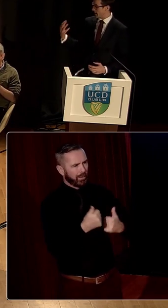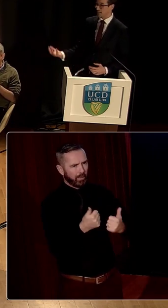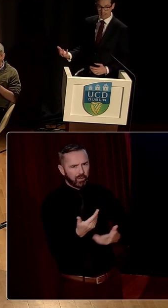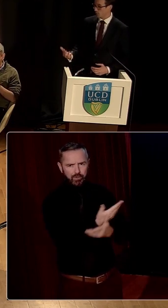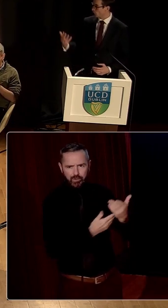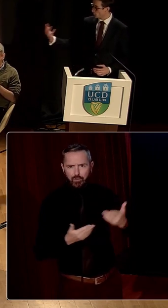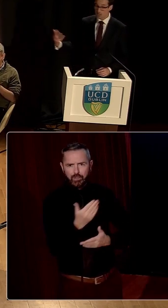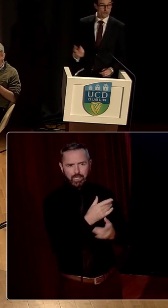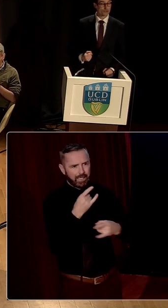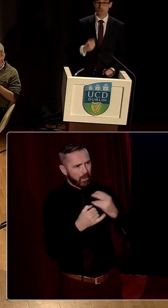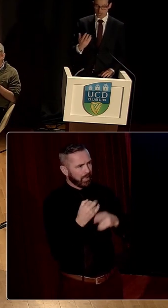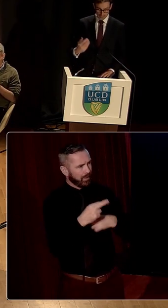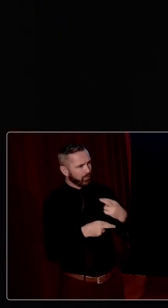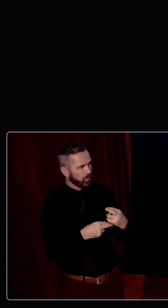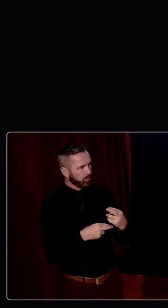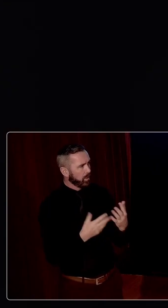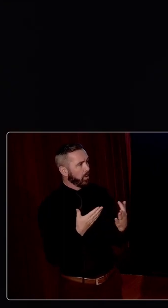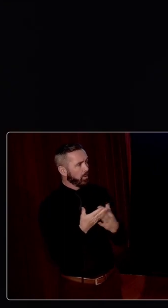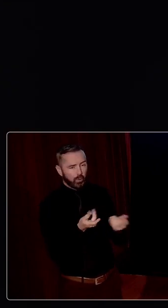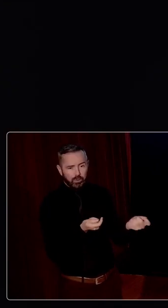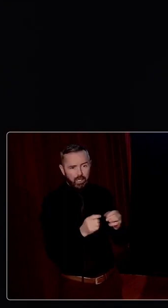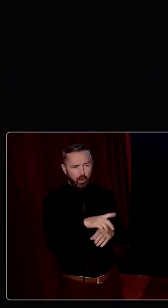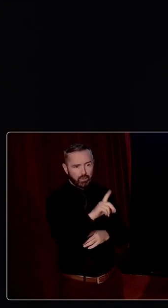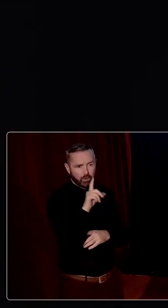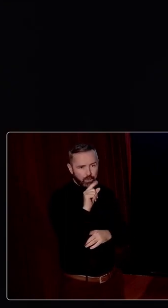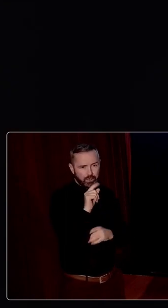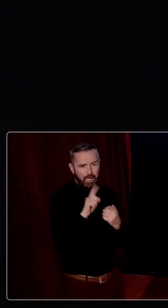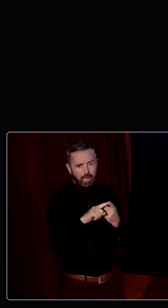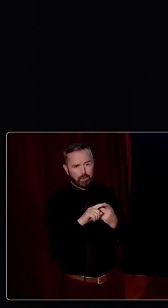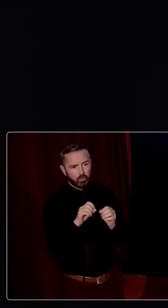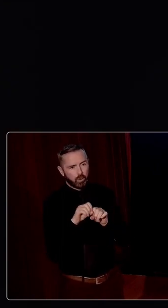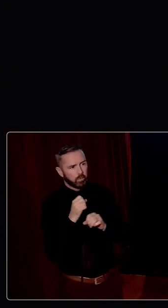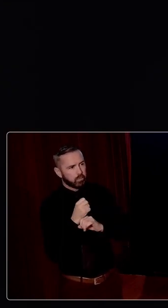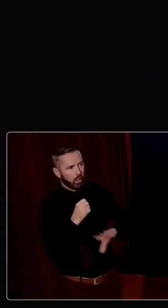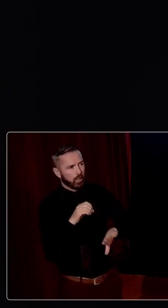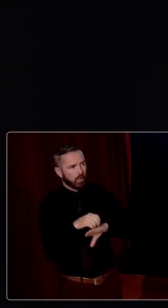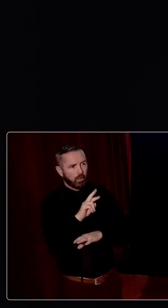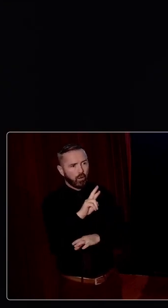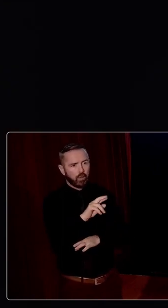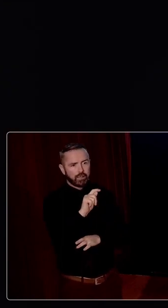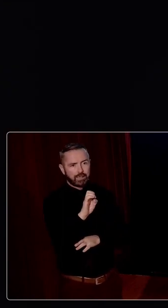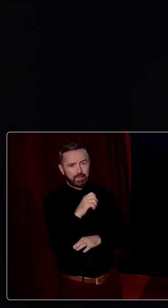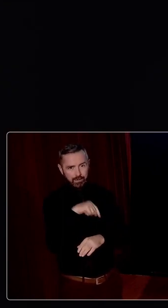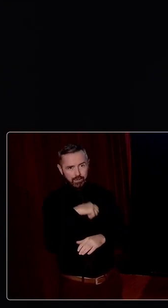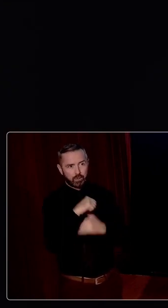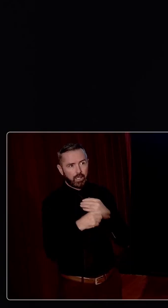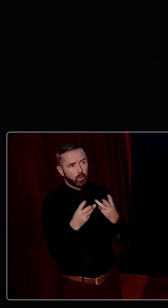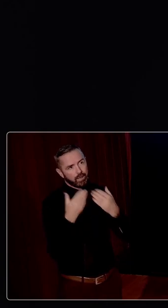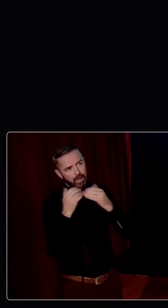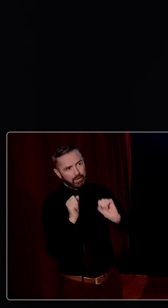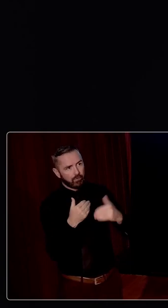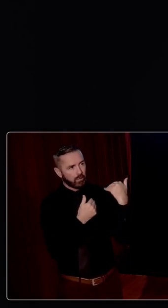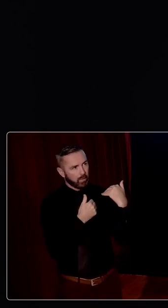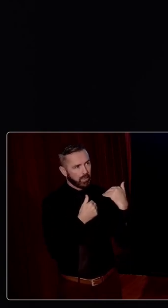discourse that's been happening here in the room through the chairs on Twitter. And we've also been broadcast on RTE today. And I want to thank RTE for their